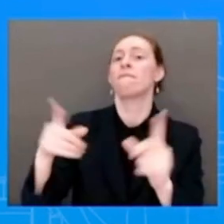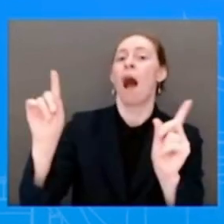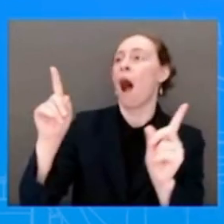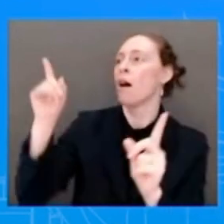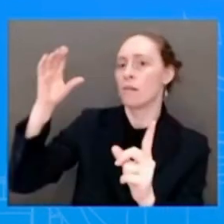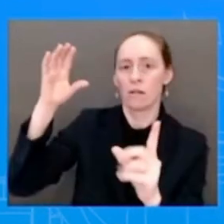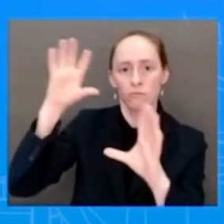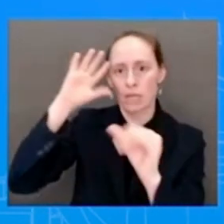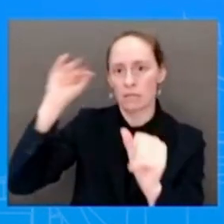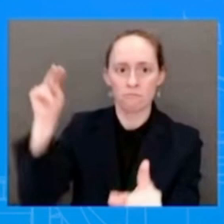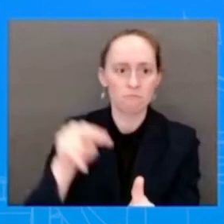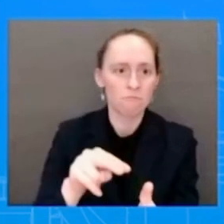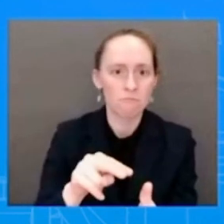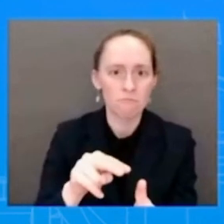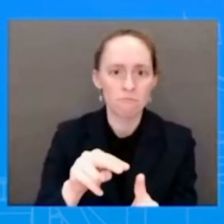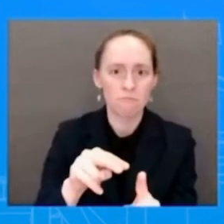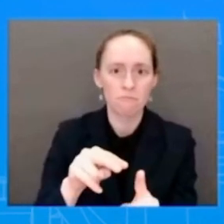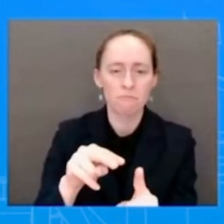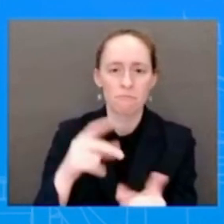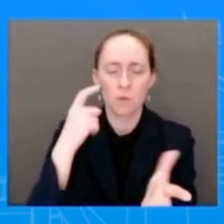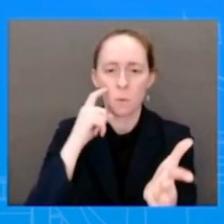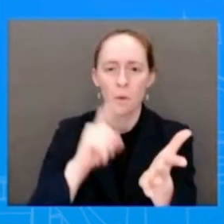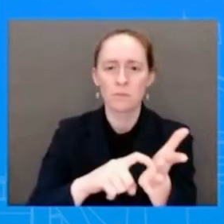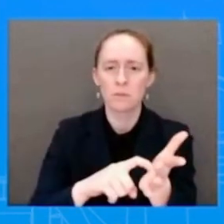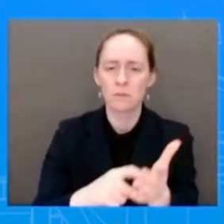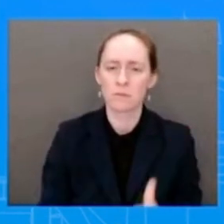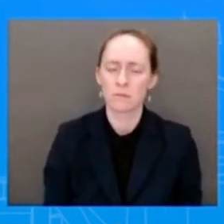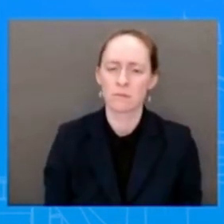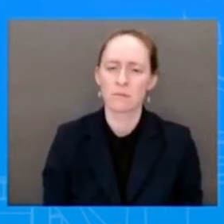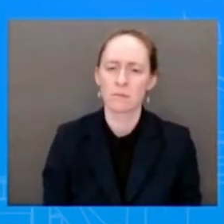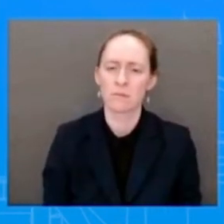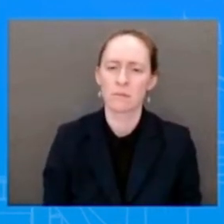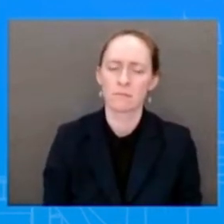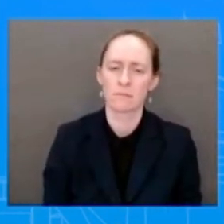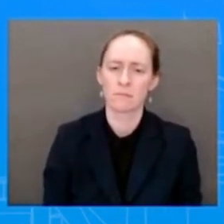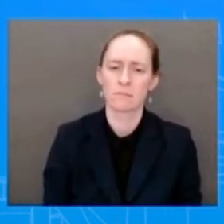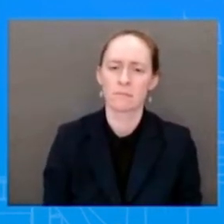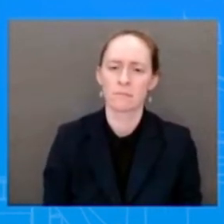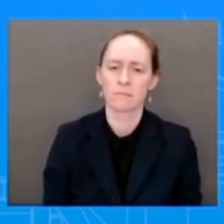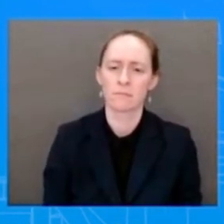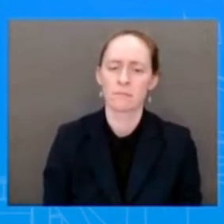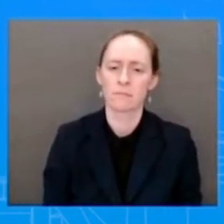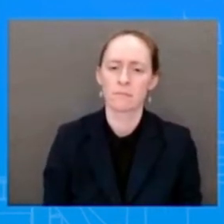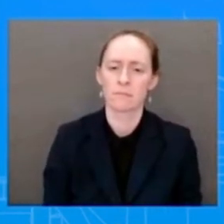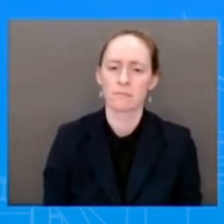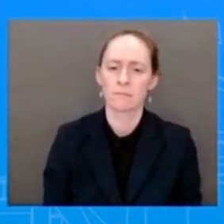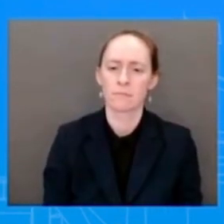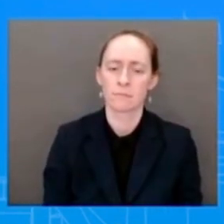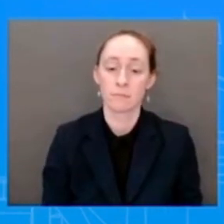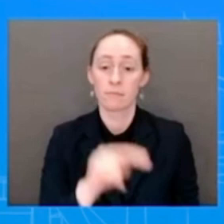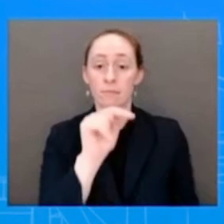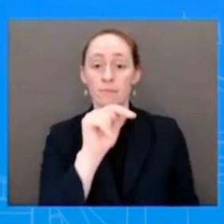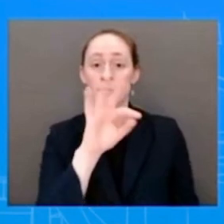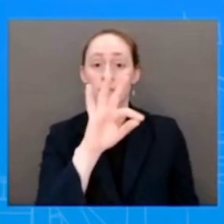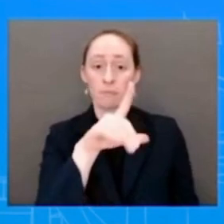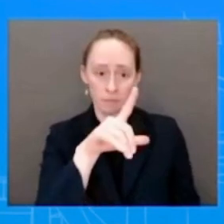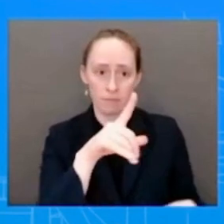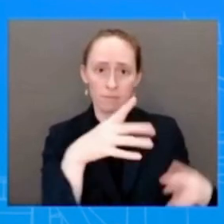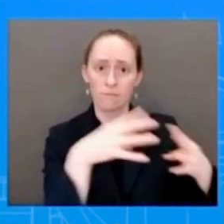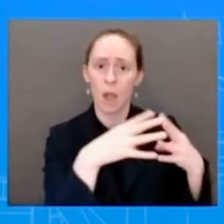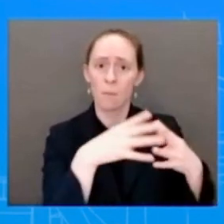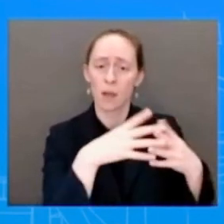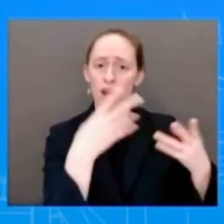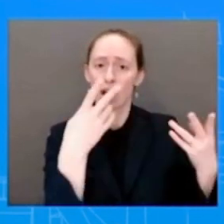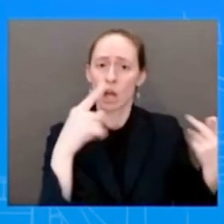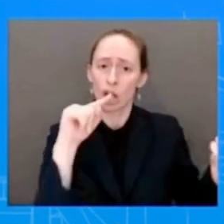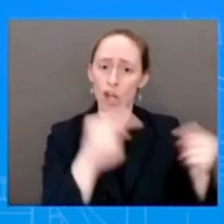injured NFL player. I checked the White House website just before coming into the briefing room today and I see no indication that the Chief Executive